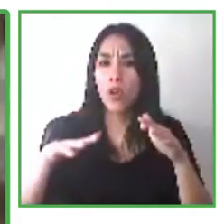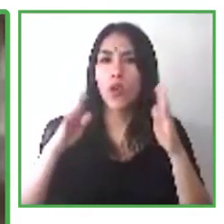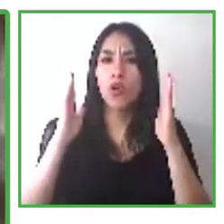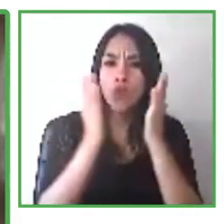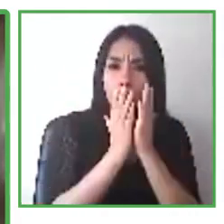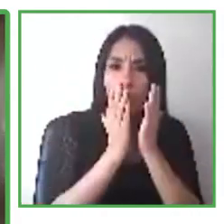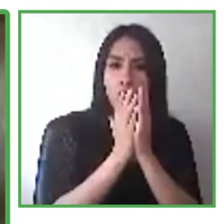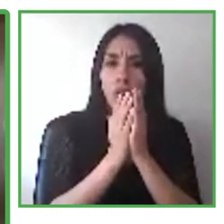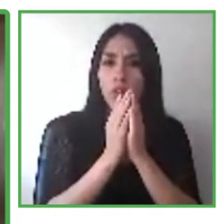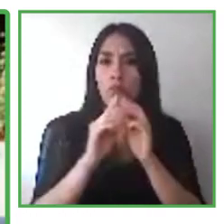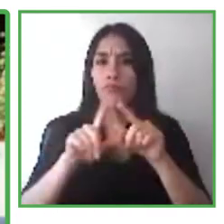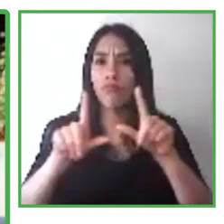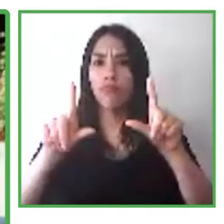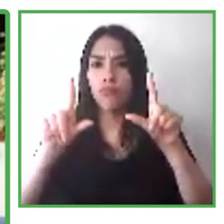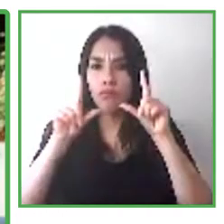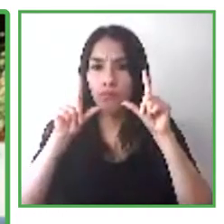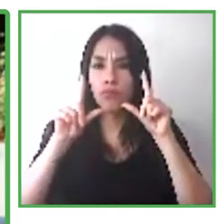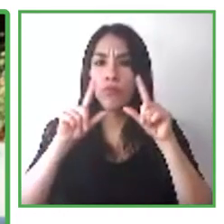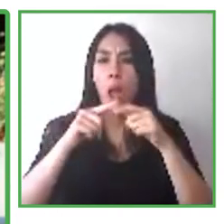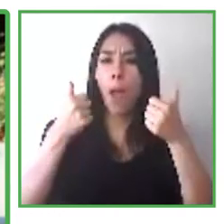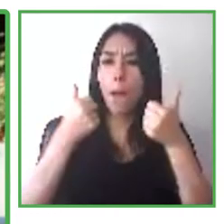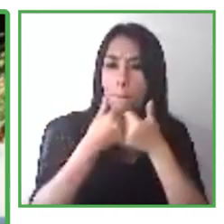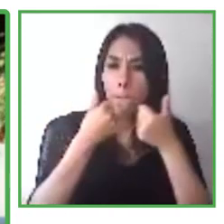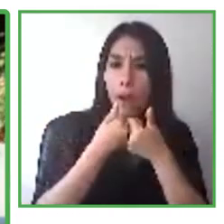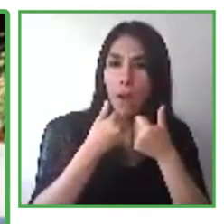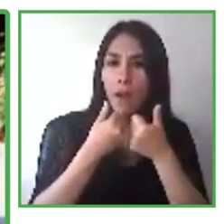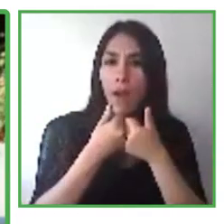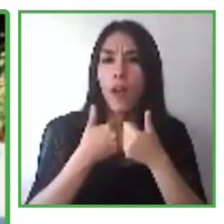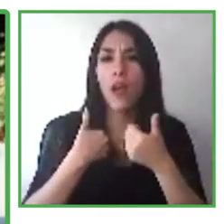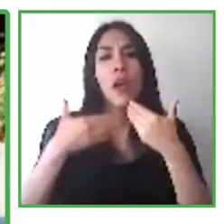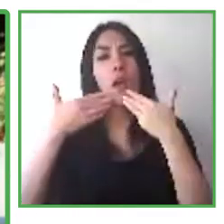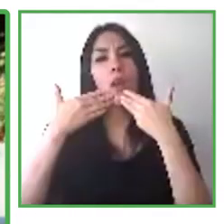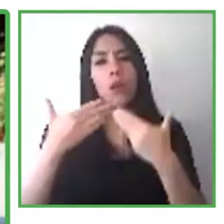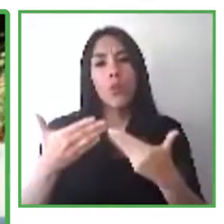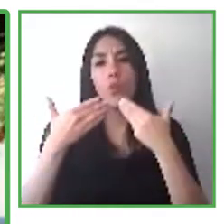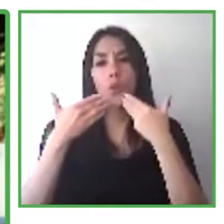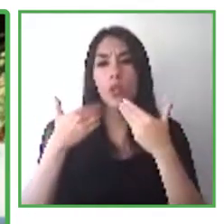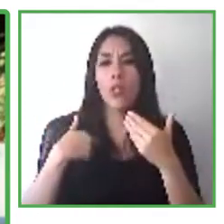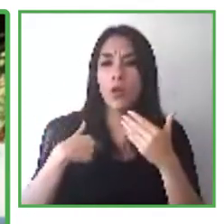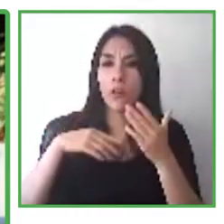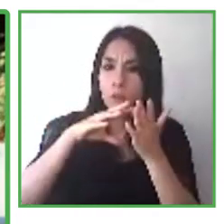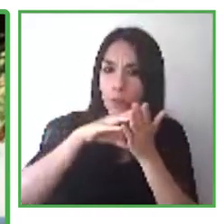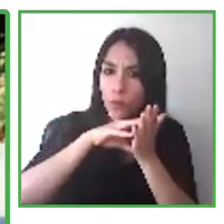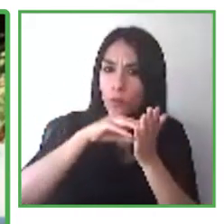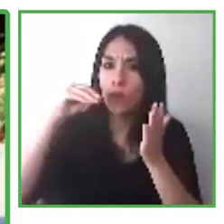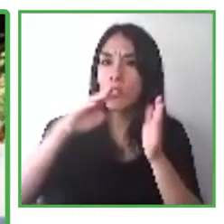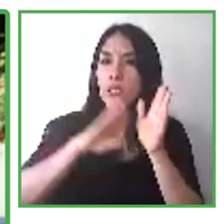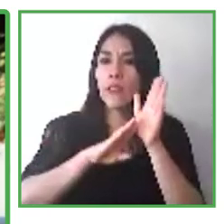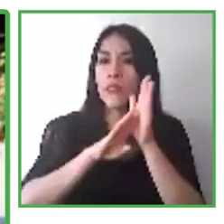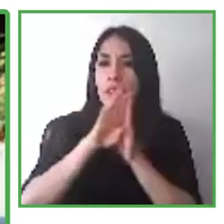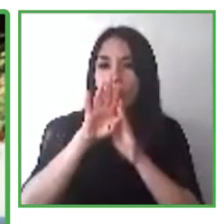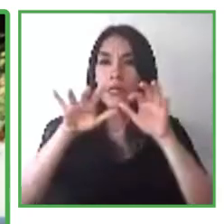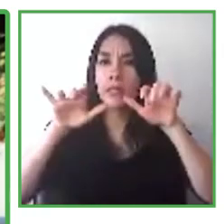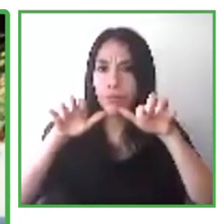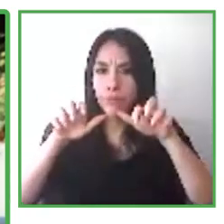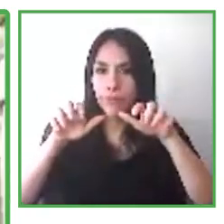My name is Maurio Fazia I am 23 years old I am a student at the institute Domingo Silva in Santa